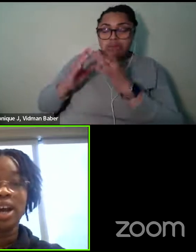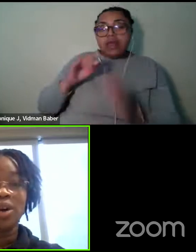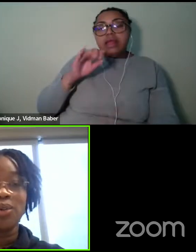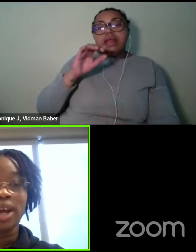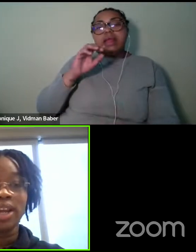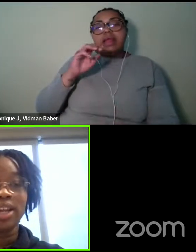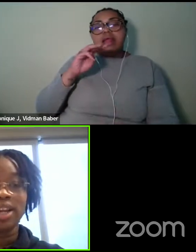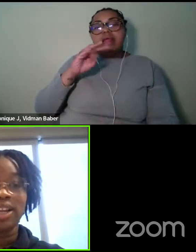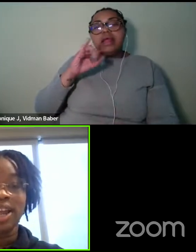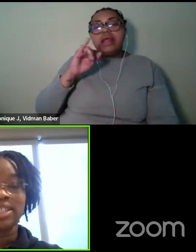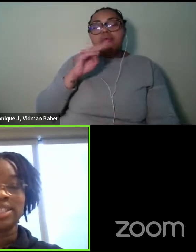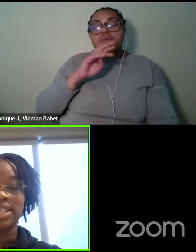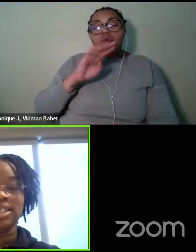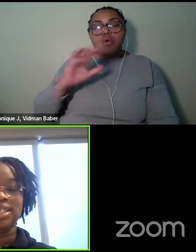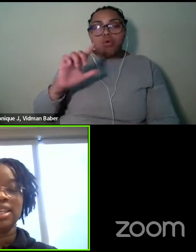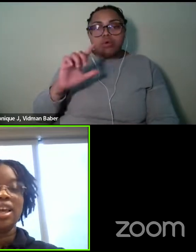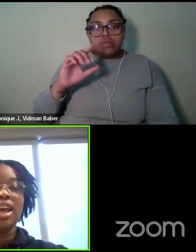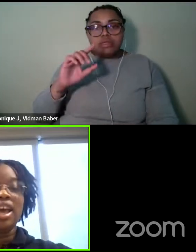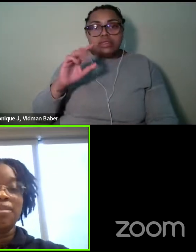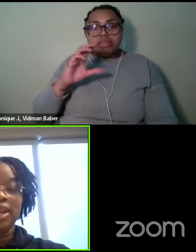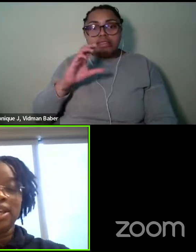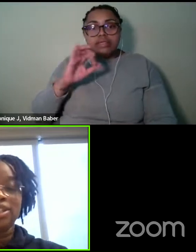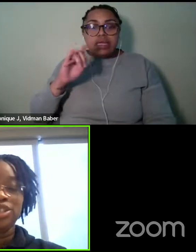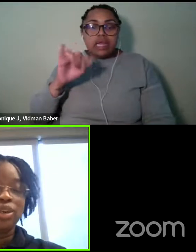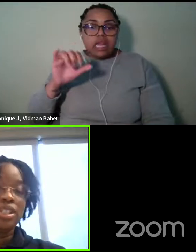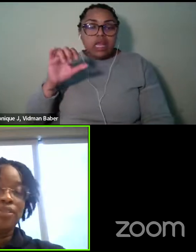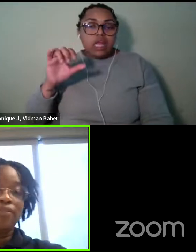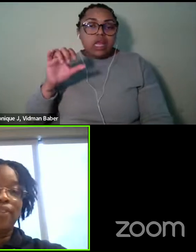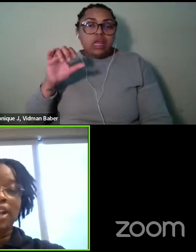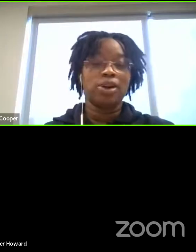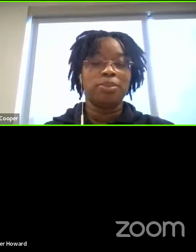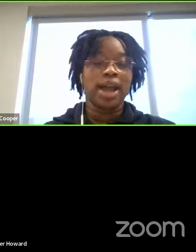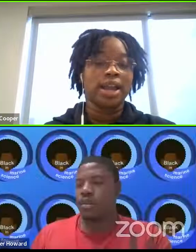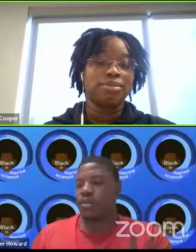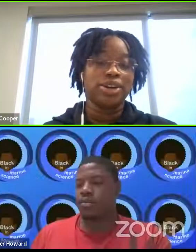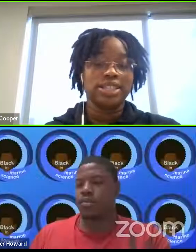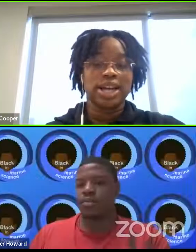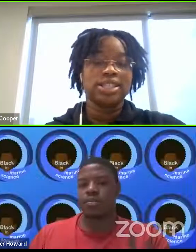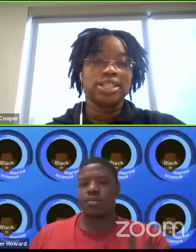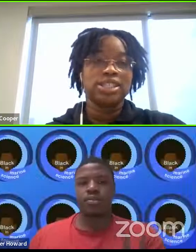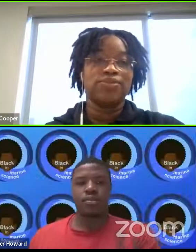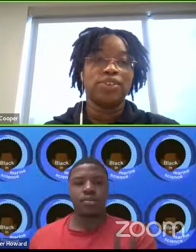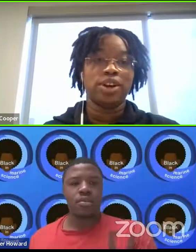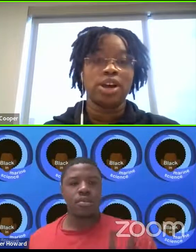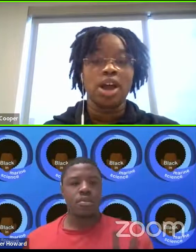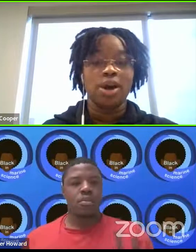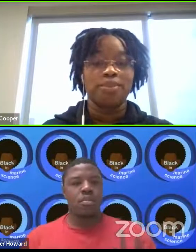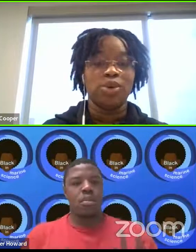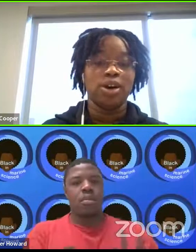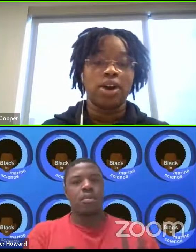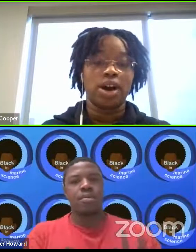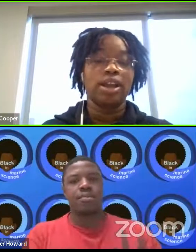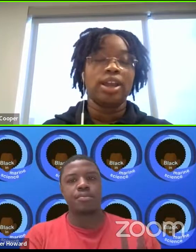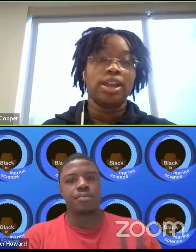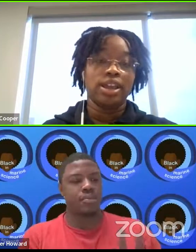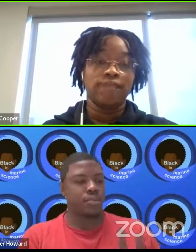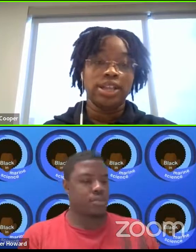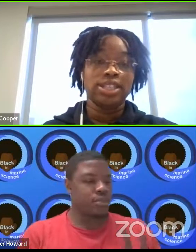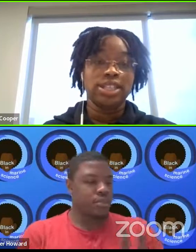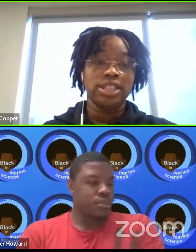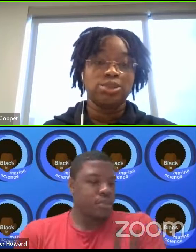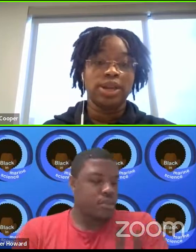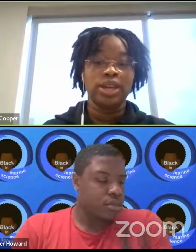at Aquatic Alexis, and make sure to follow Black and Marine Sciences for more of our